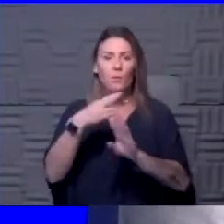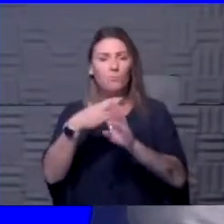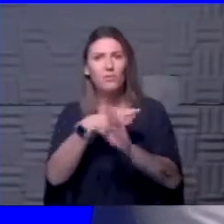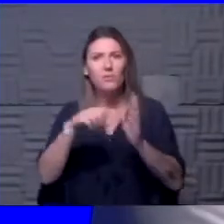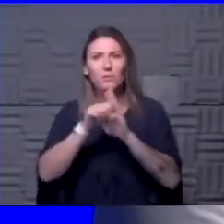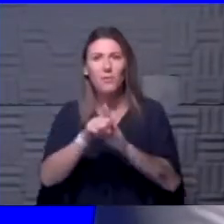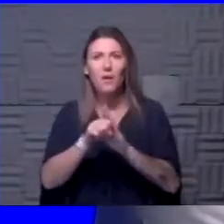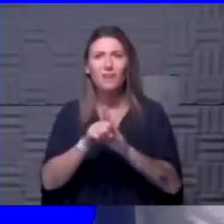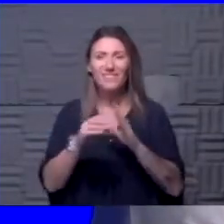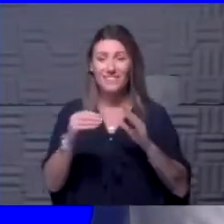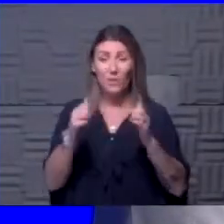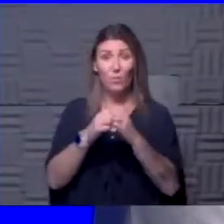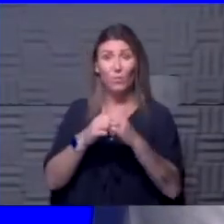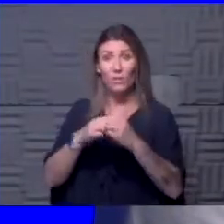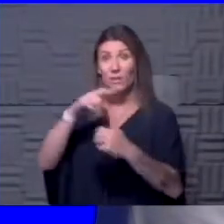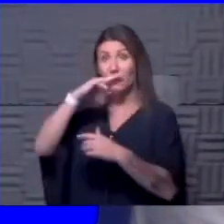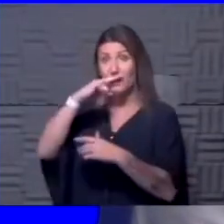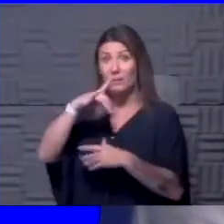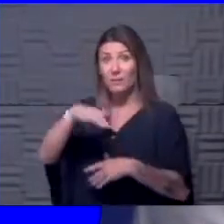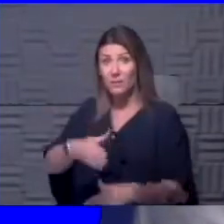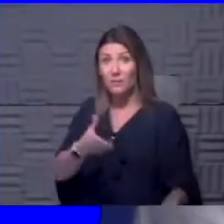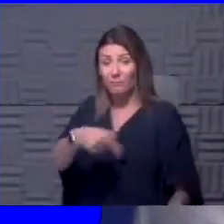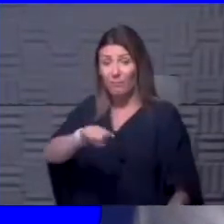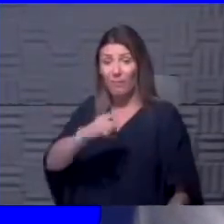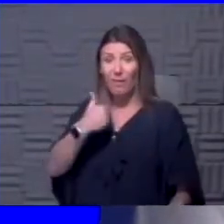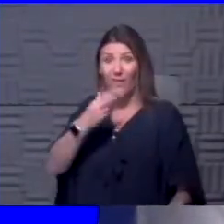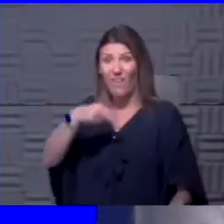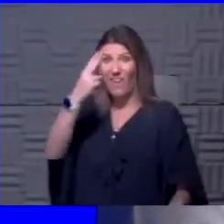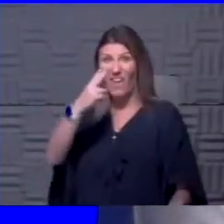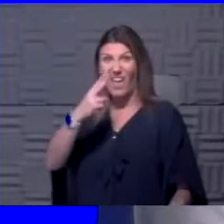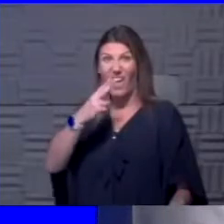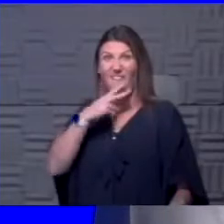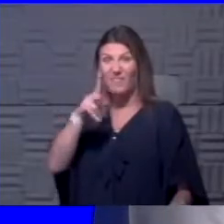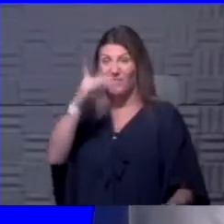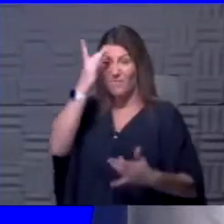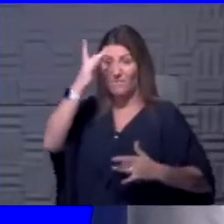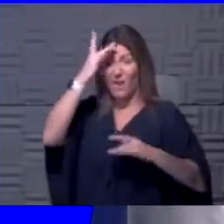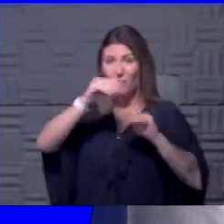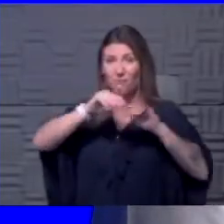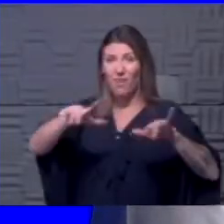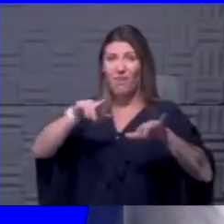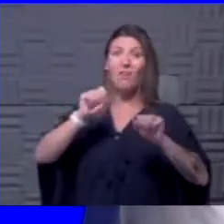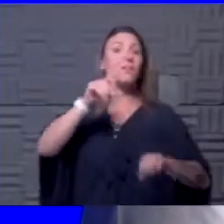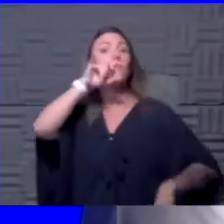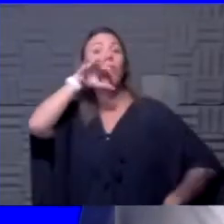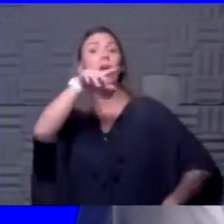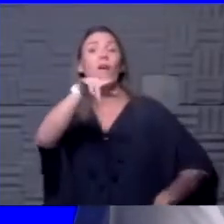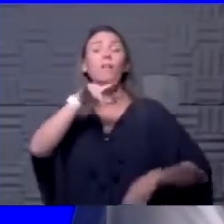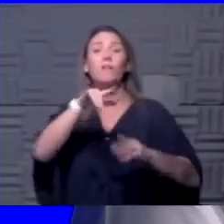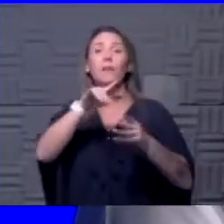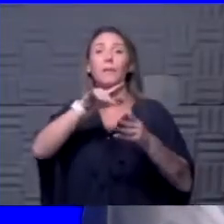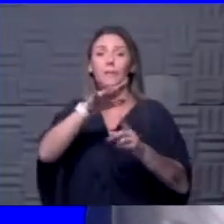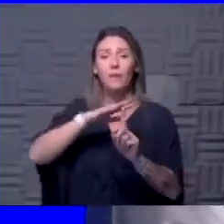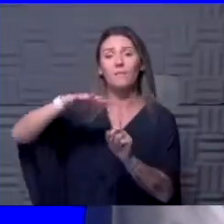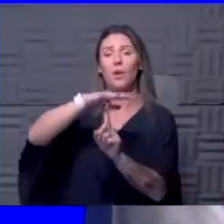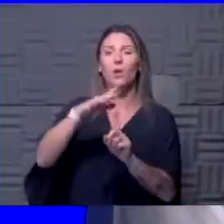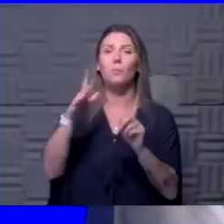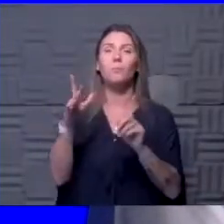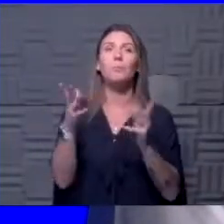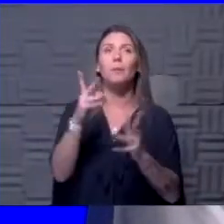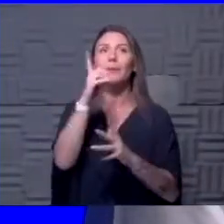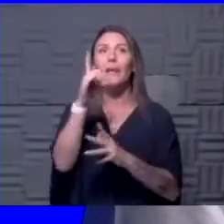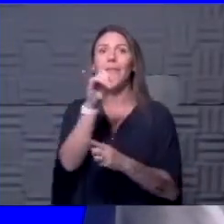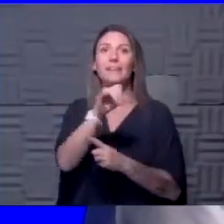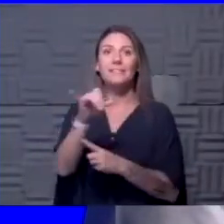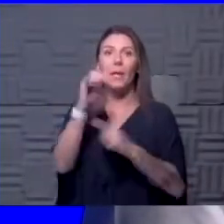people, and even in children, we just talked about, they have very high viral loads. They can express it into the environment. Maybe not with the force that an